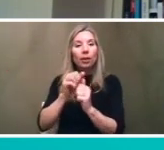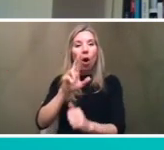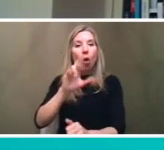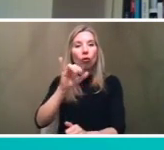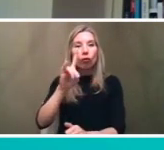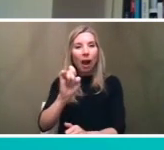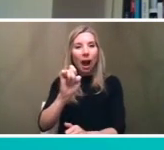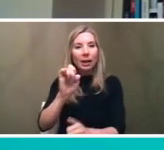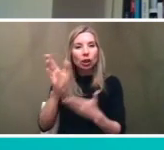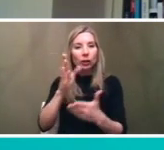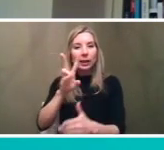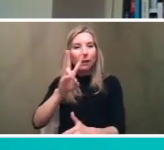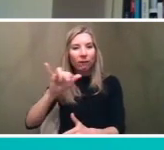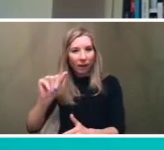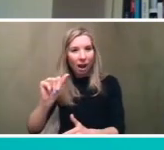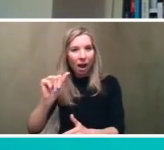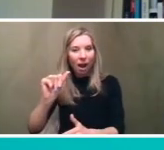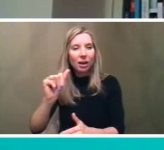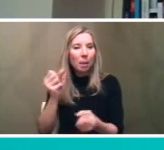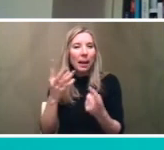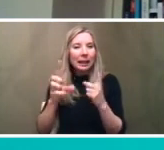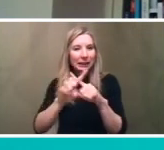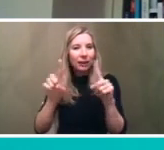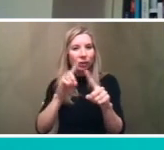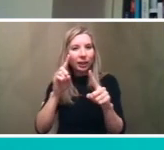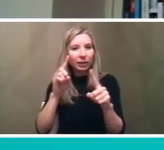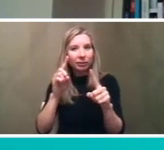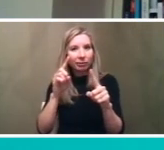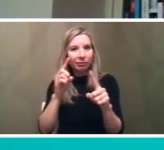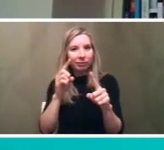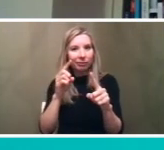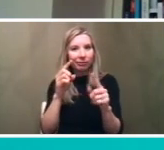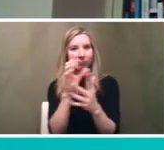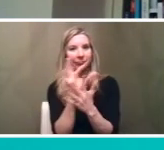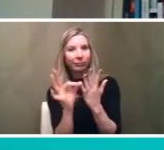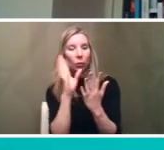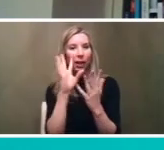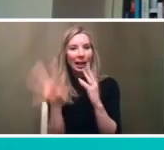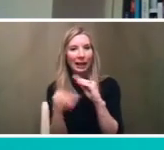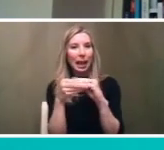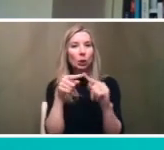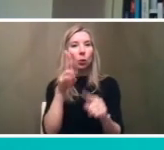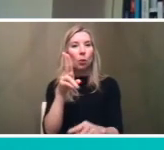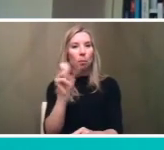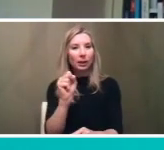uh so there are a number of initiatives that are already be connected to this bus revolution initiative as well